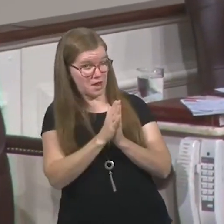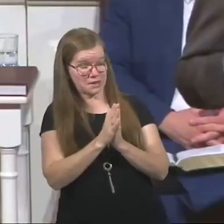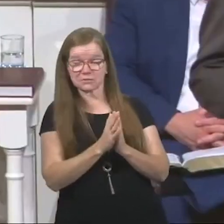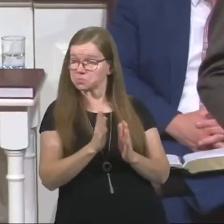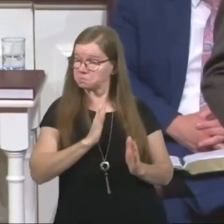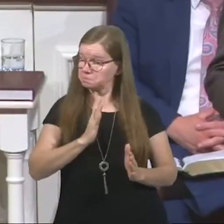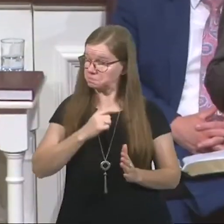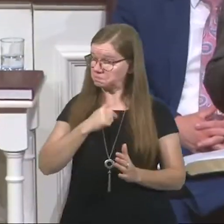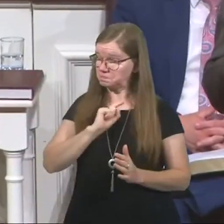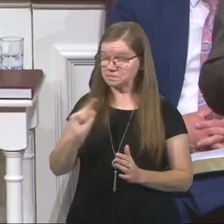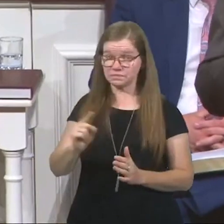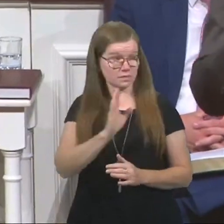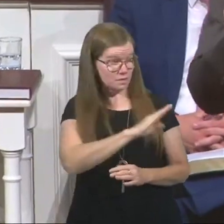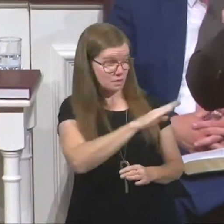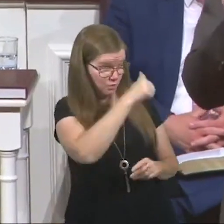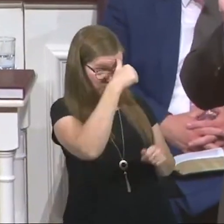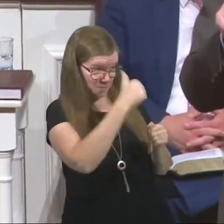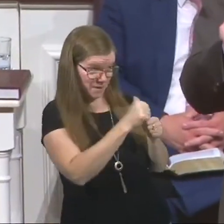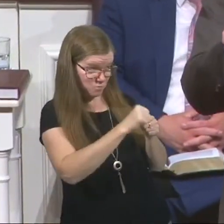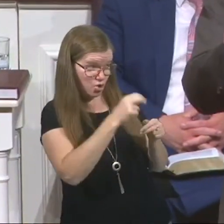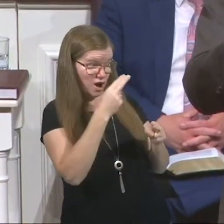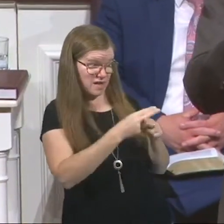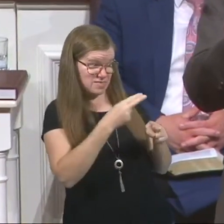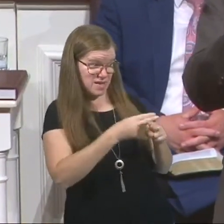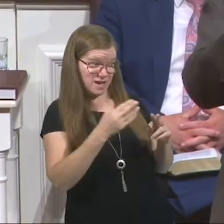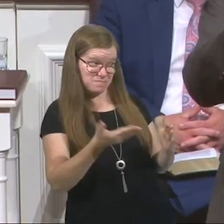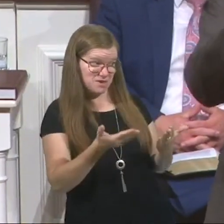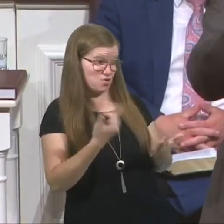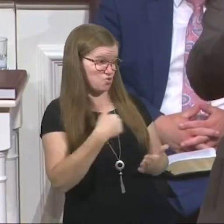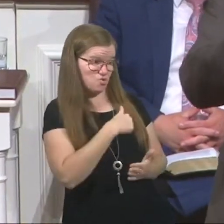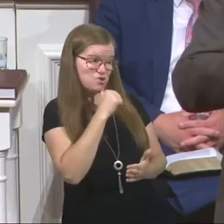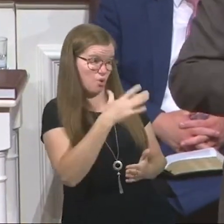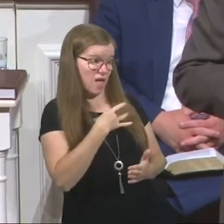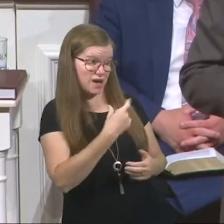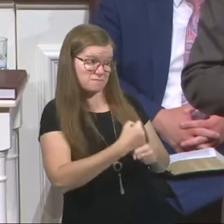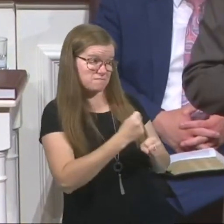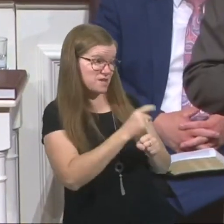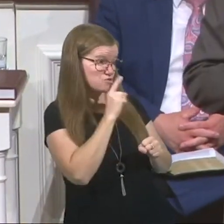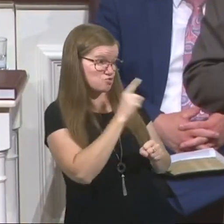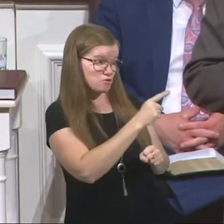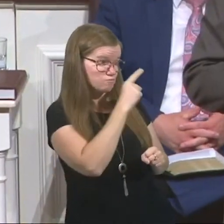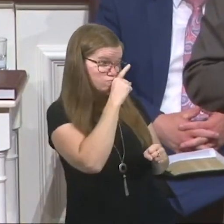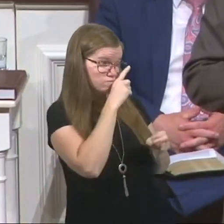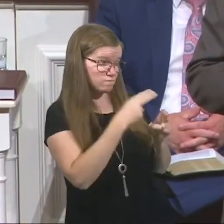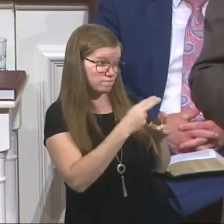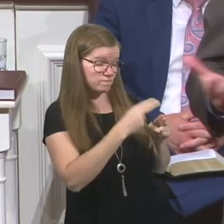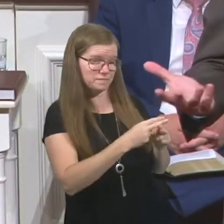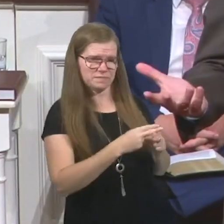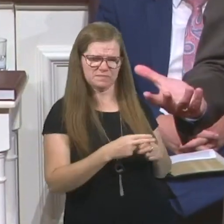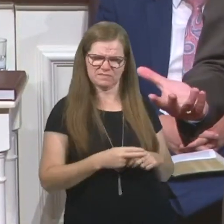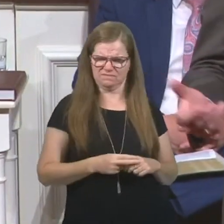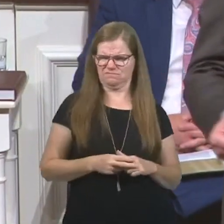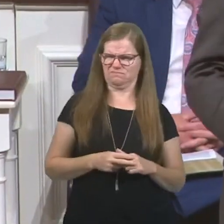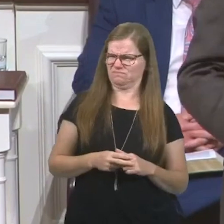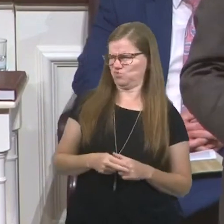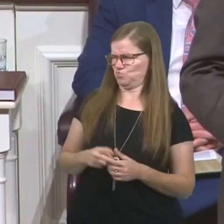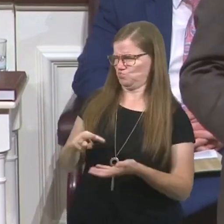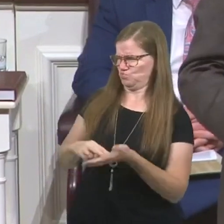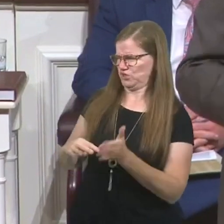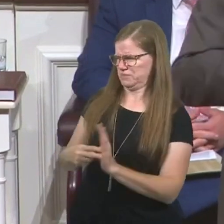shoulder. said, remember, there's a name that's pretty offensive down here. Make sure you don't mention him. I thought, what do you mean?